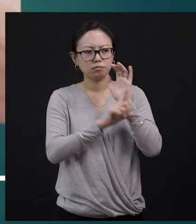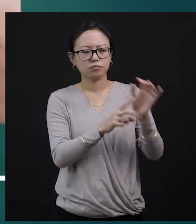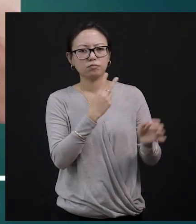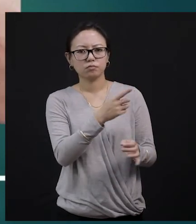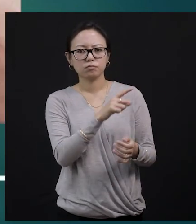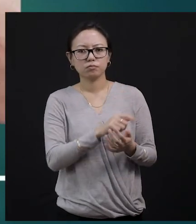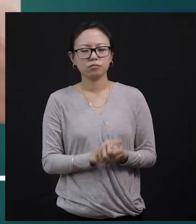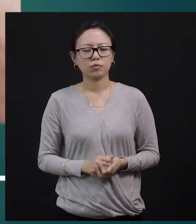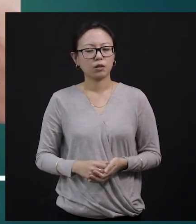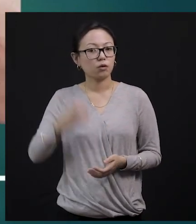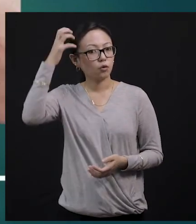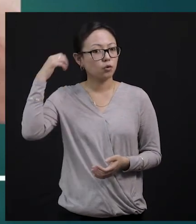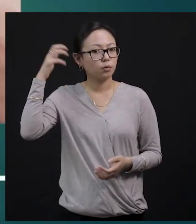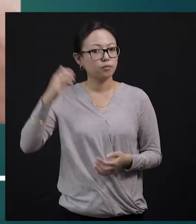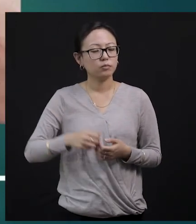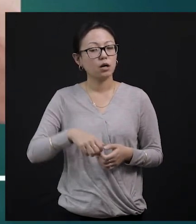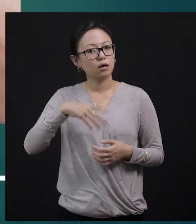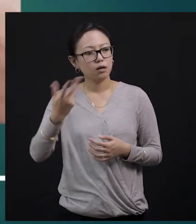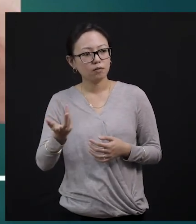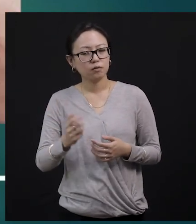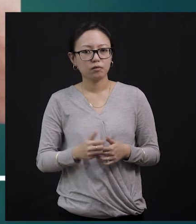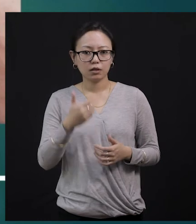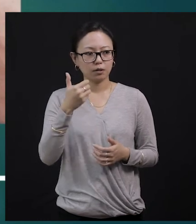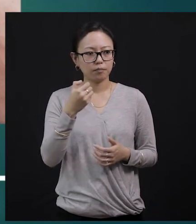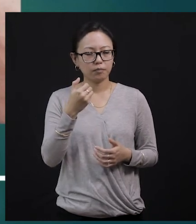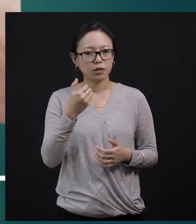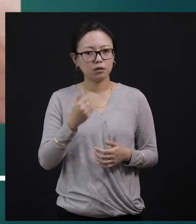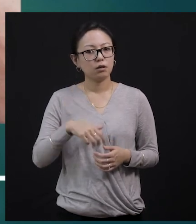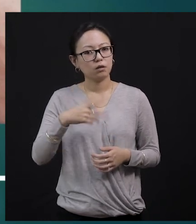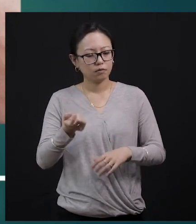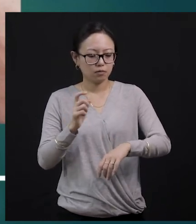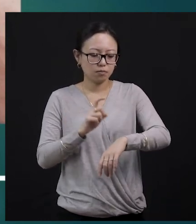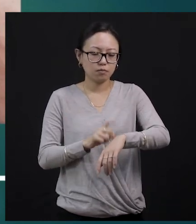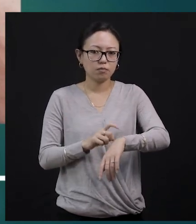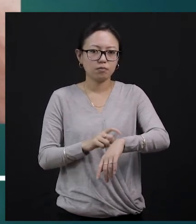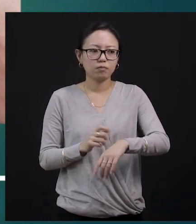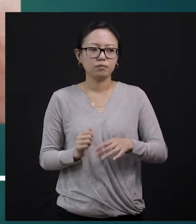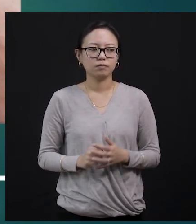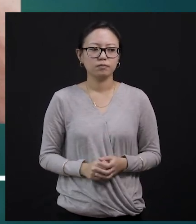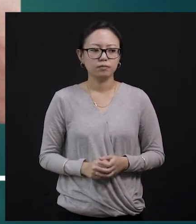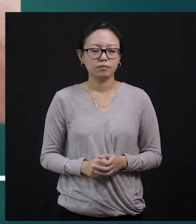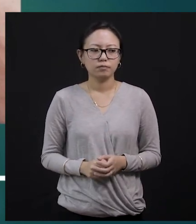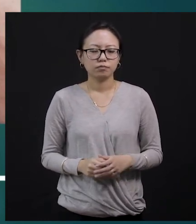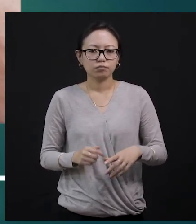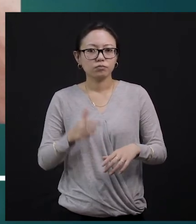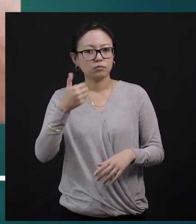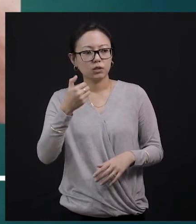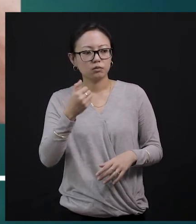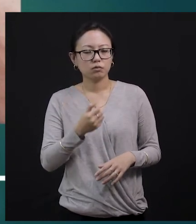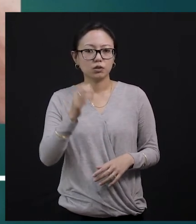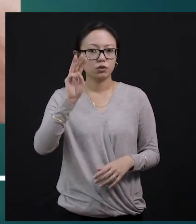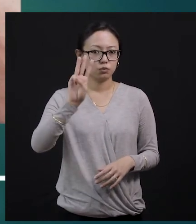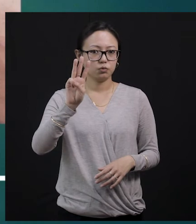And the next is a fountain pen. This is a fountain pen and a wristwatch. So, the fountain pen cost 3 rupees and the